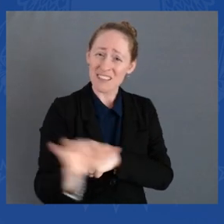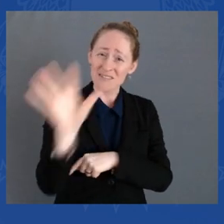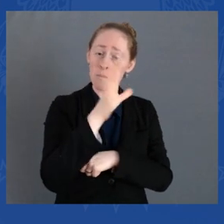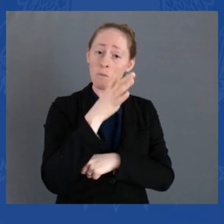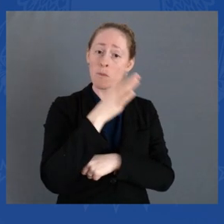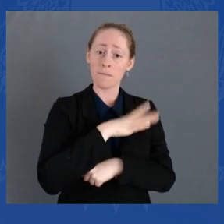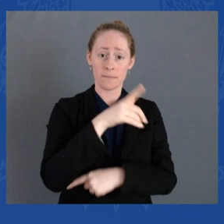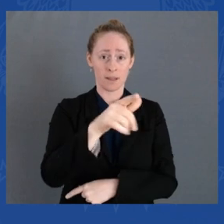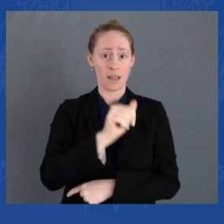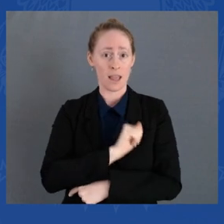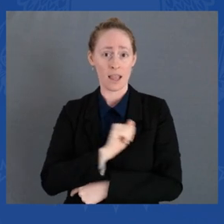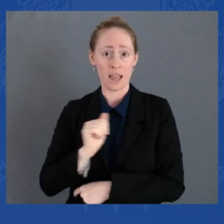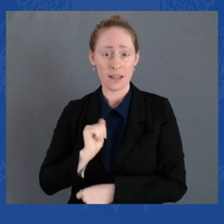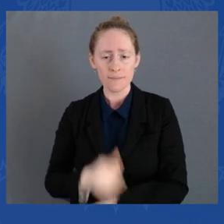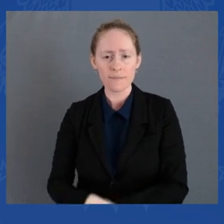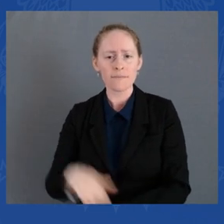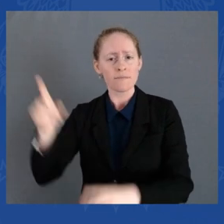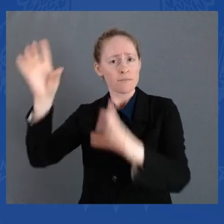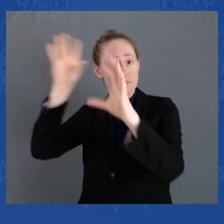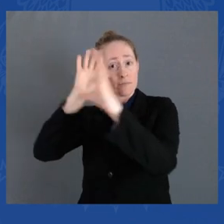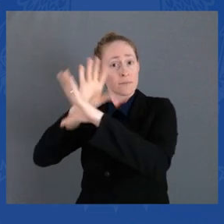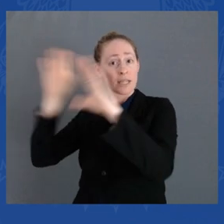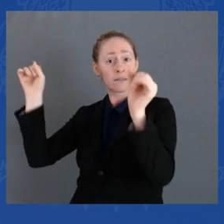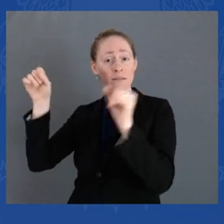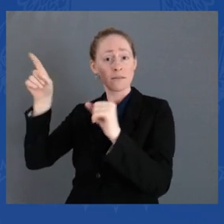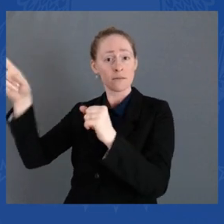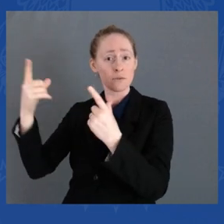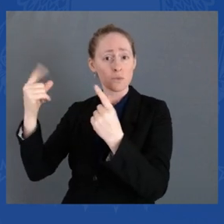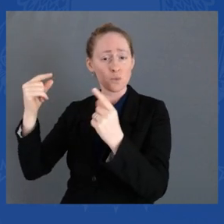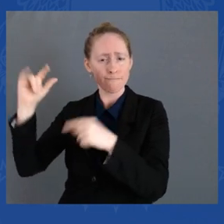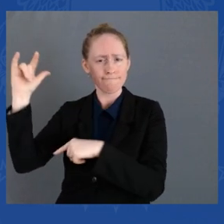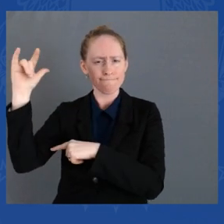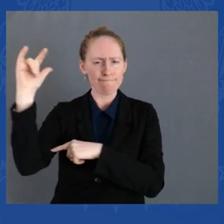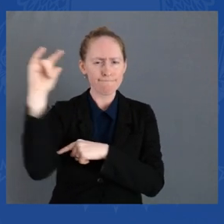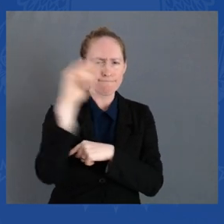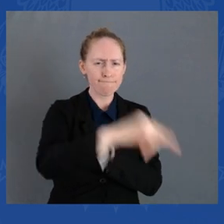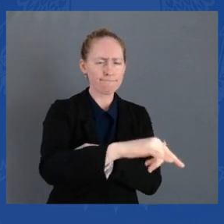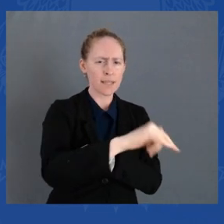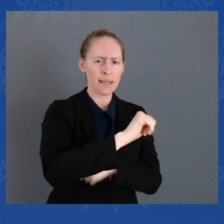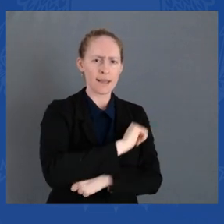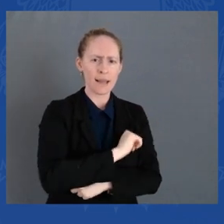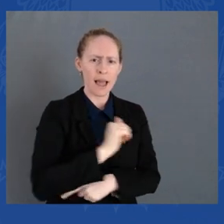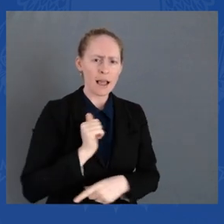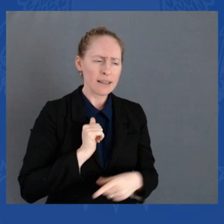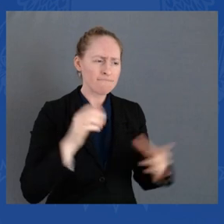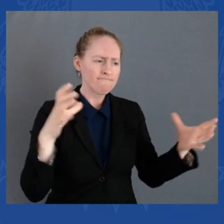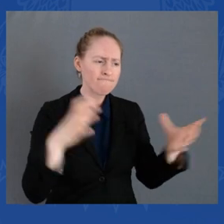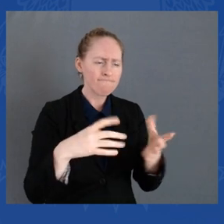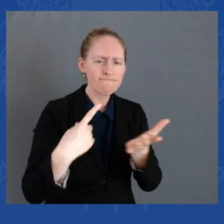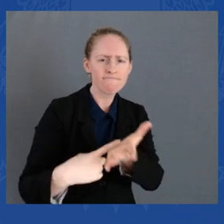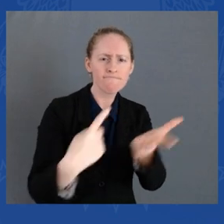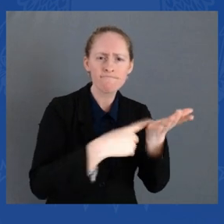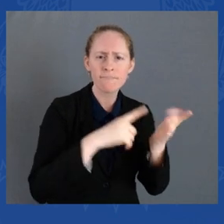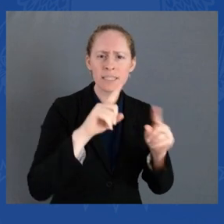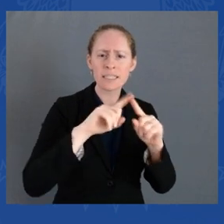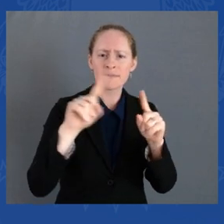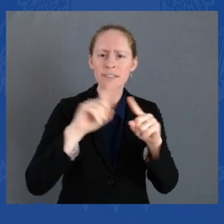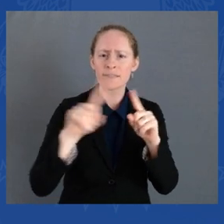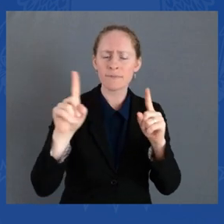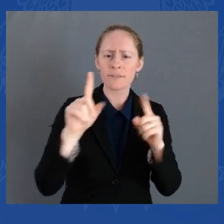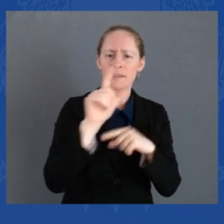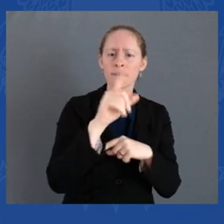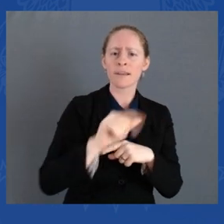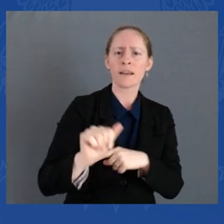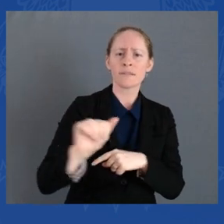AA and NHPI leaders to show our administration's support in the face of this tragedy.